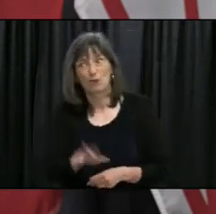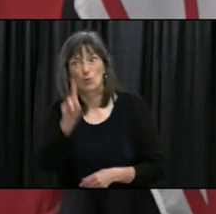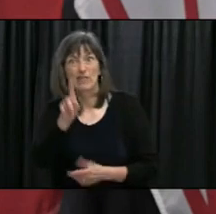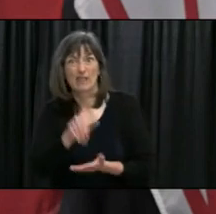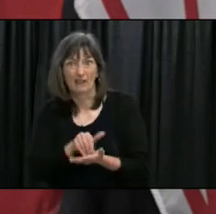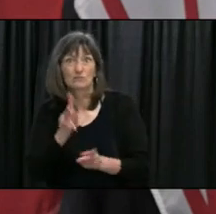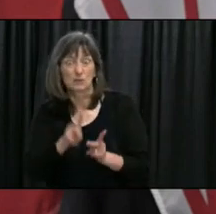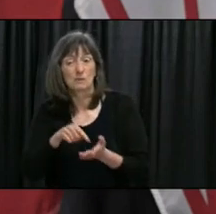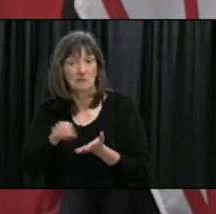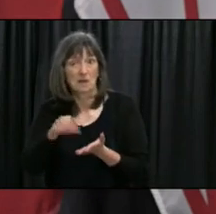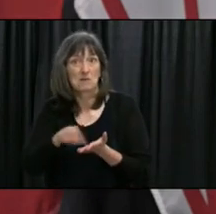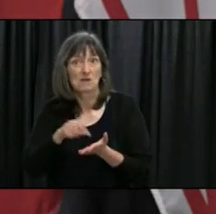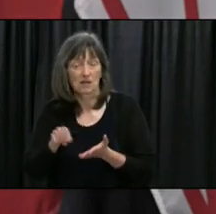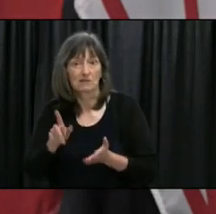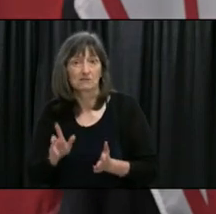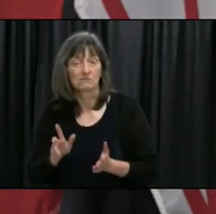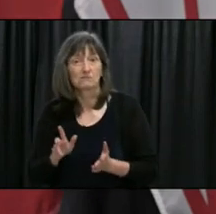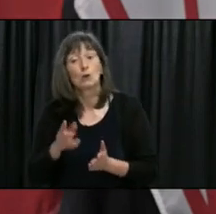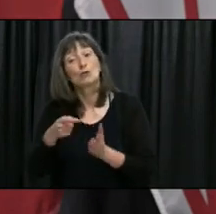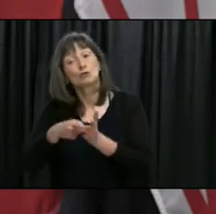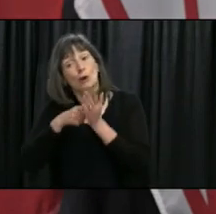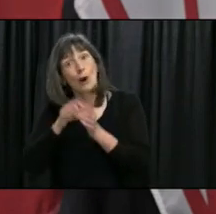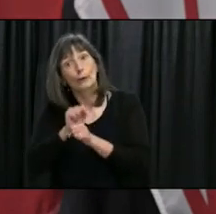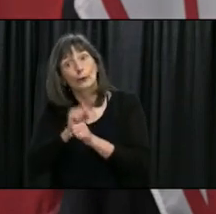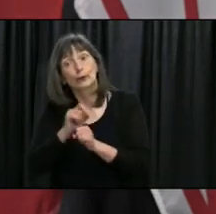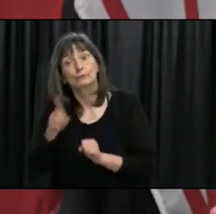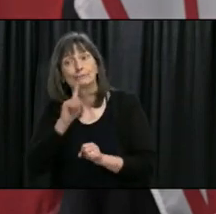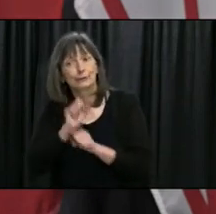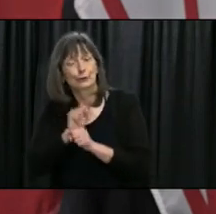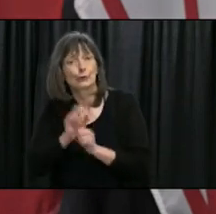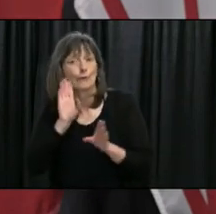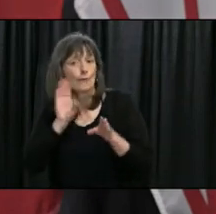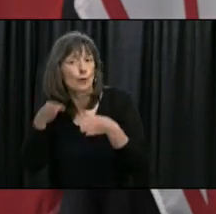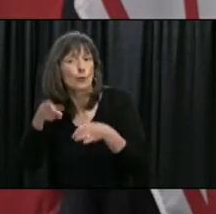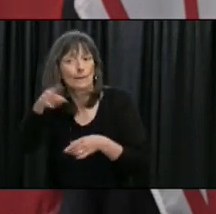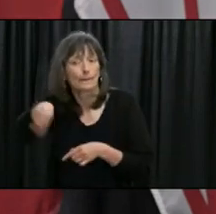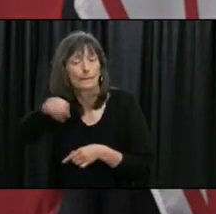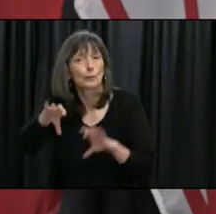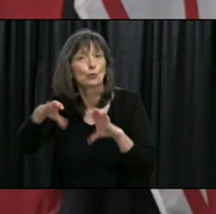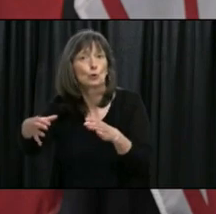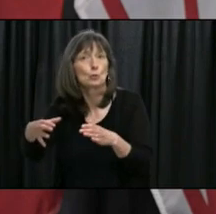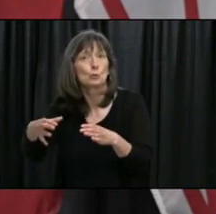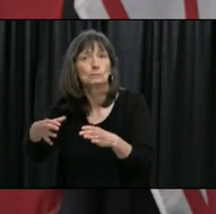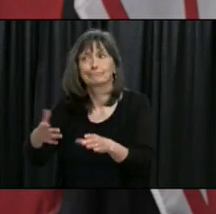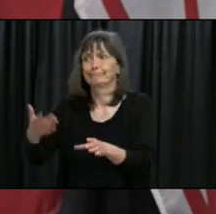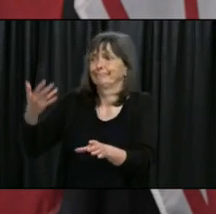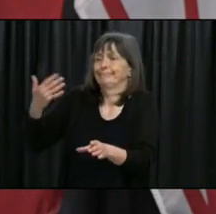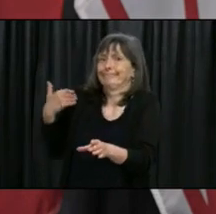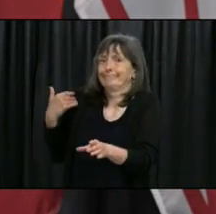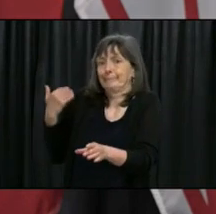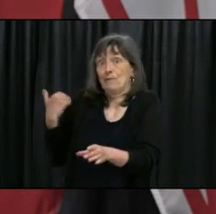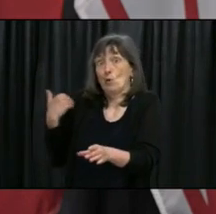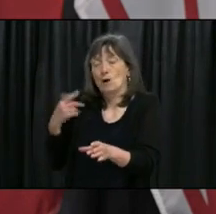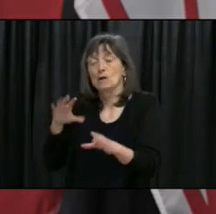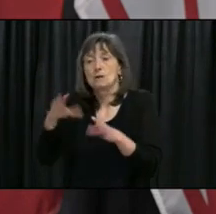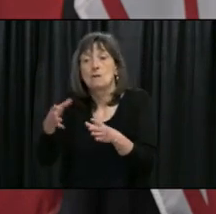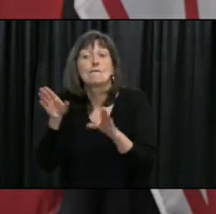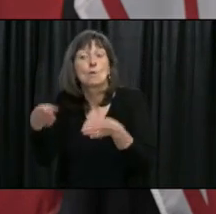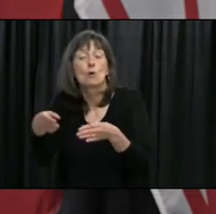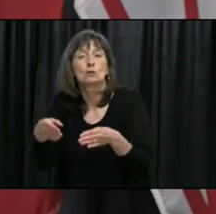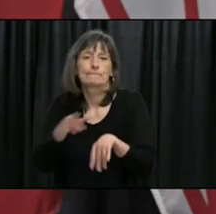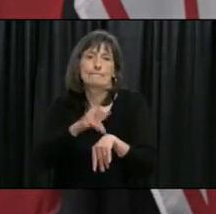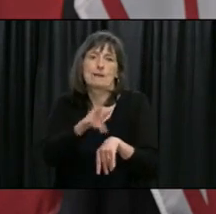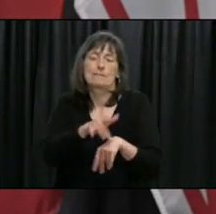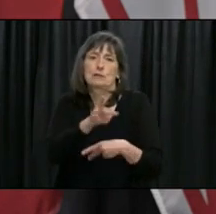that if you're a health care worker an essential worker in Newfoundland and Labrador very early on into this that having available child care